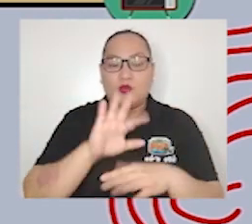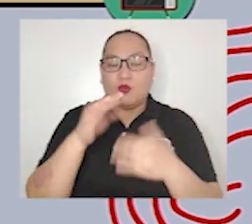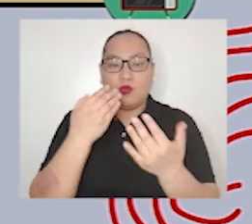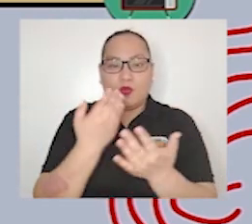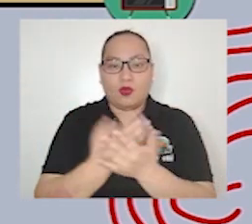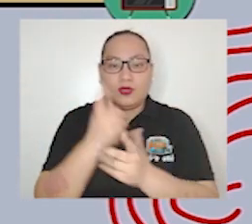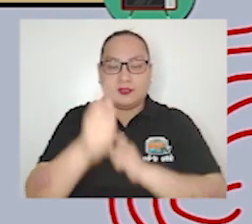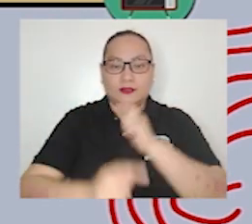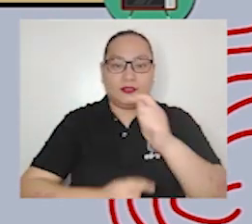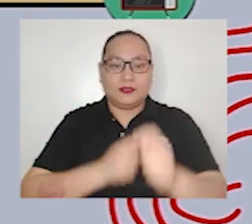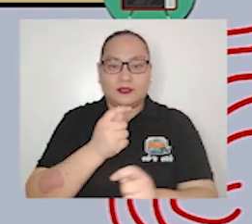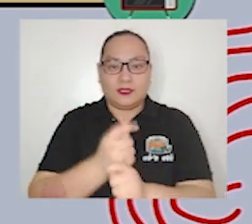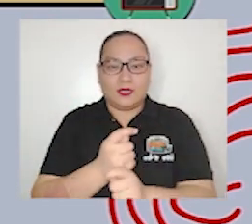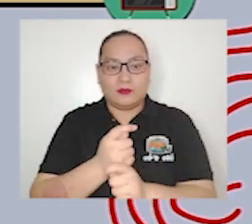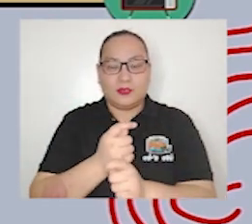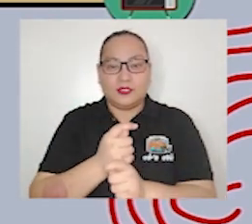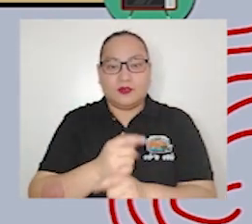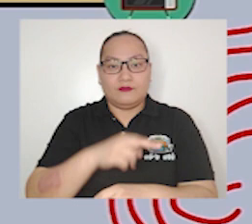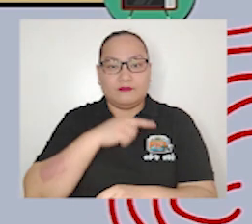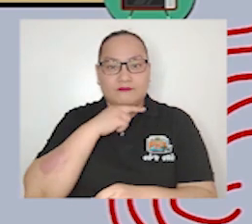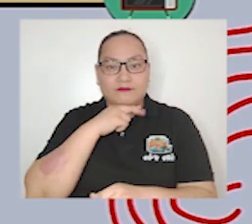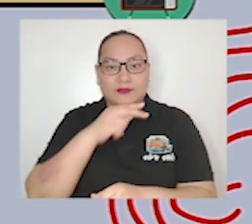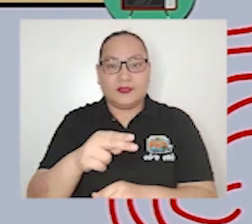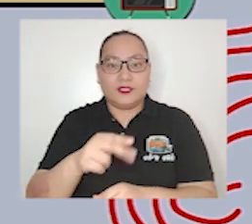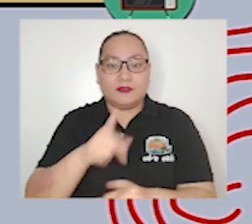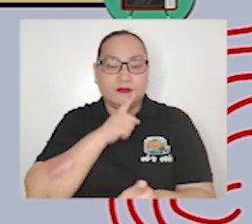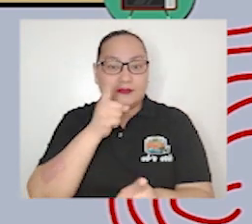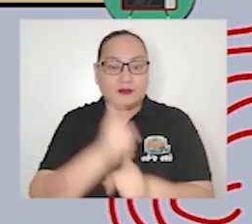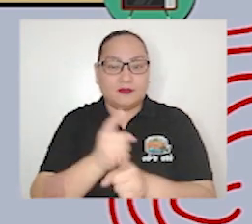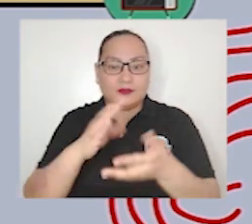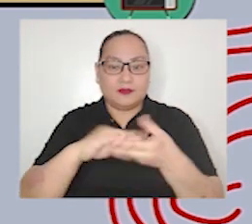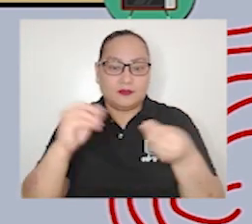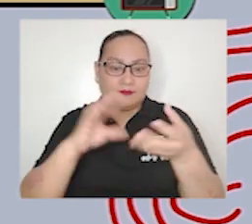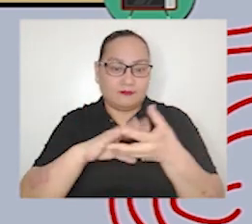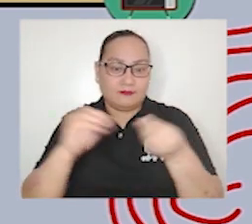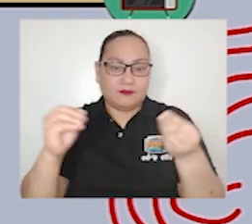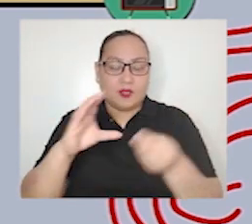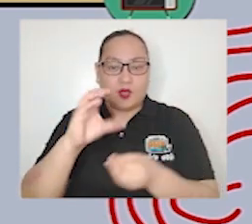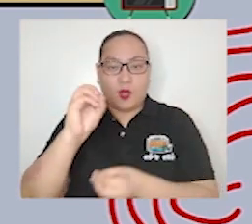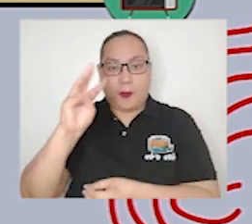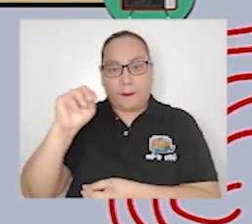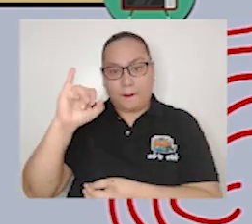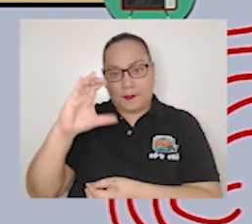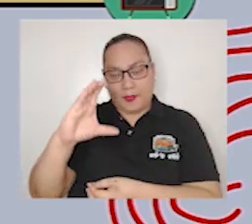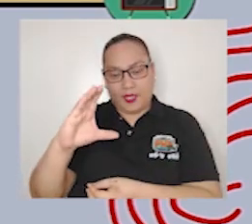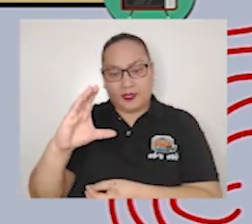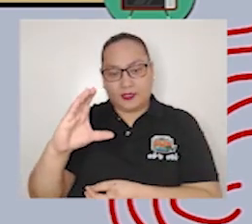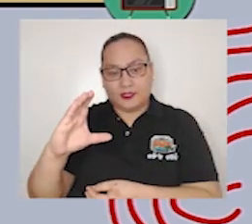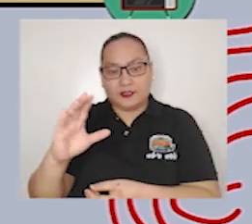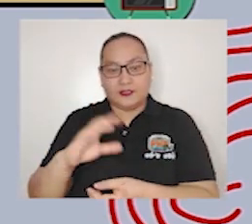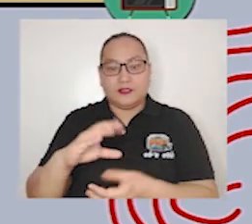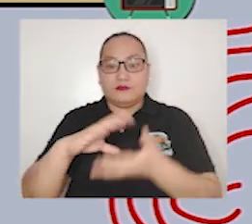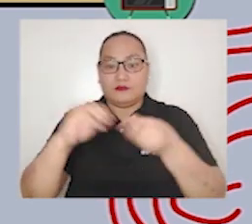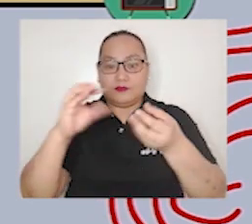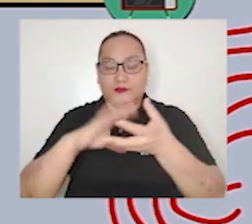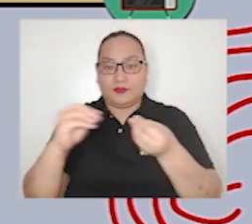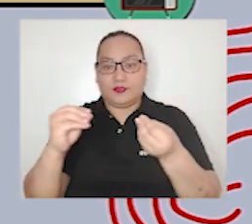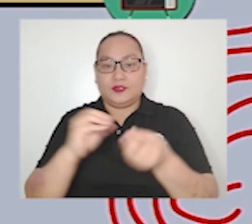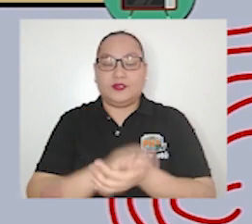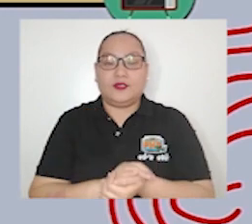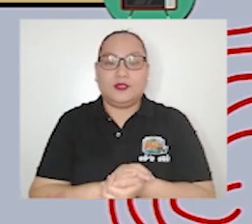stories amusing aspects of everyday life are included it also includes sports